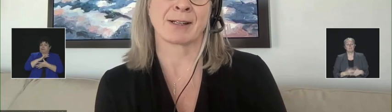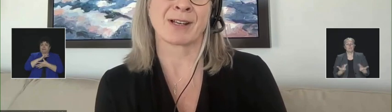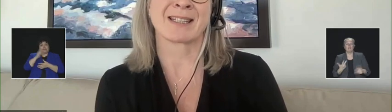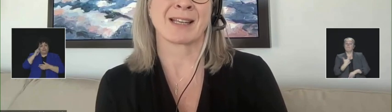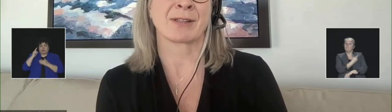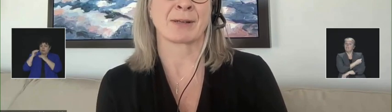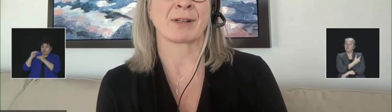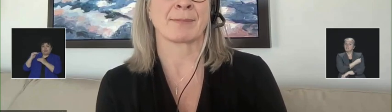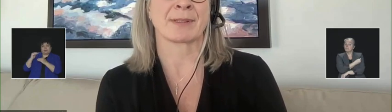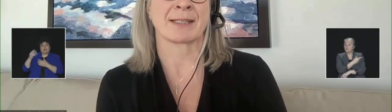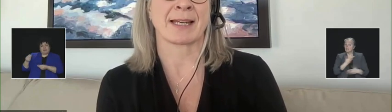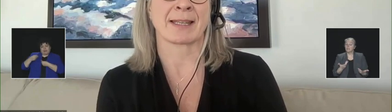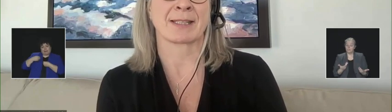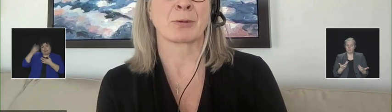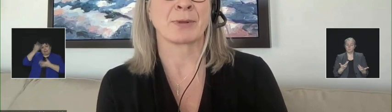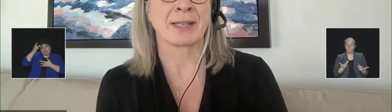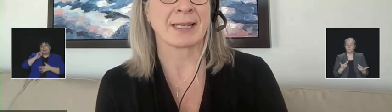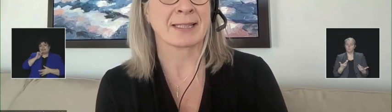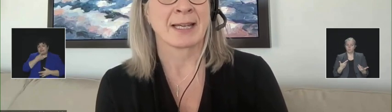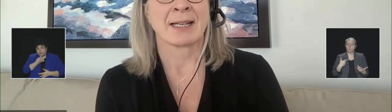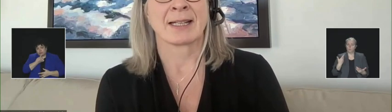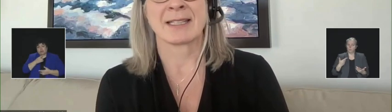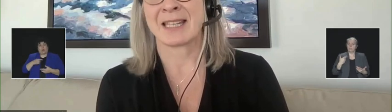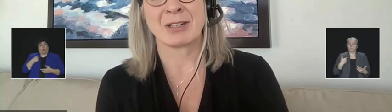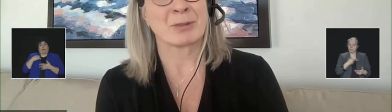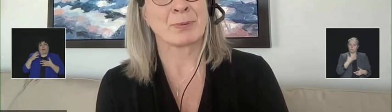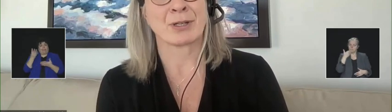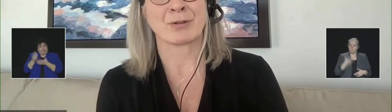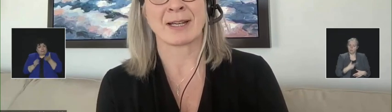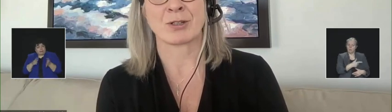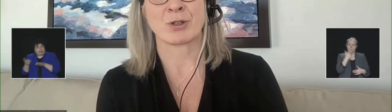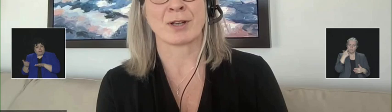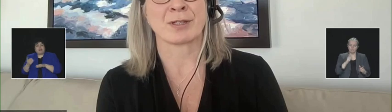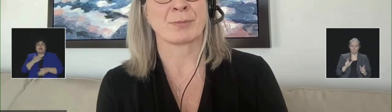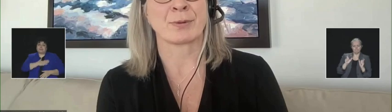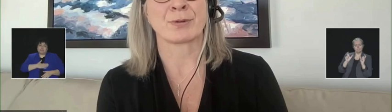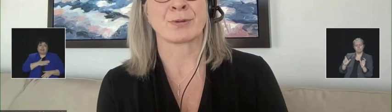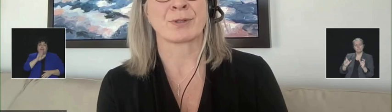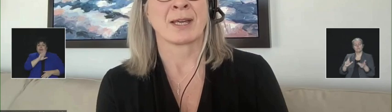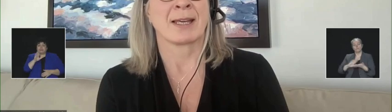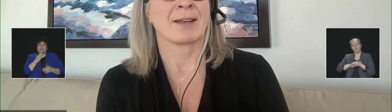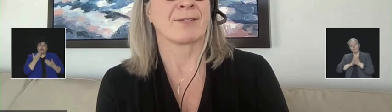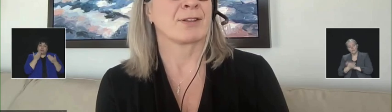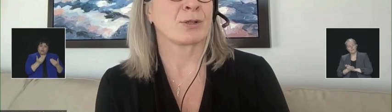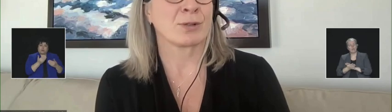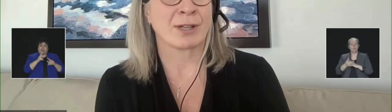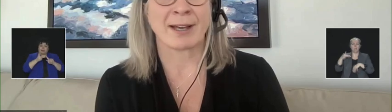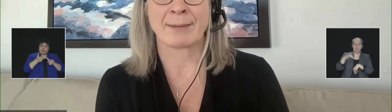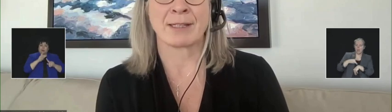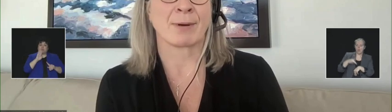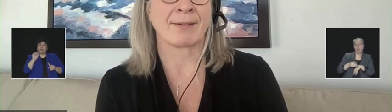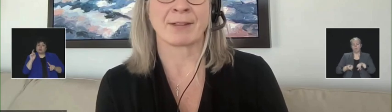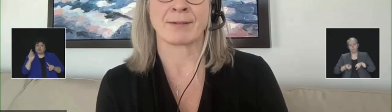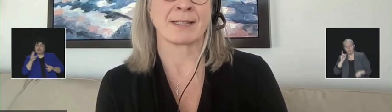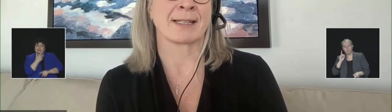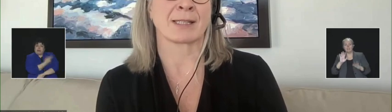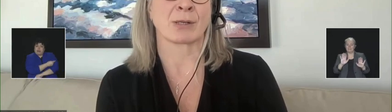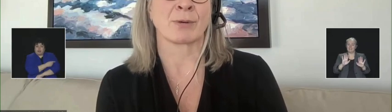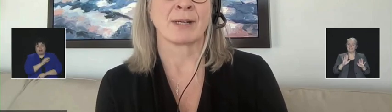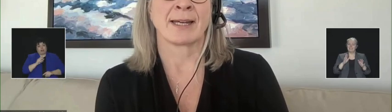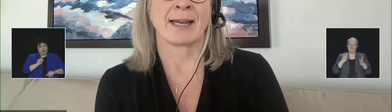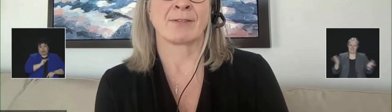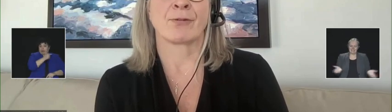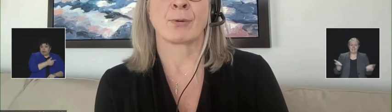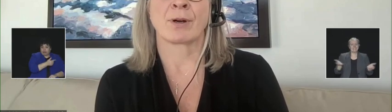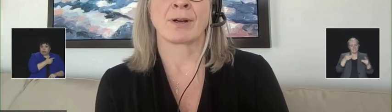preventing serious health outcomes and deaths. So please, continue to book your next shots or boosters if it's your time and you haven't already done